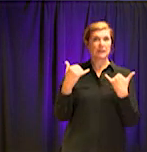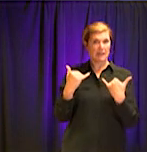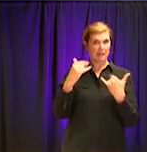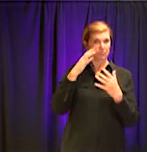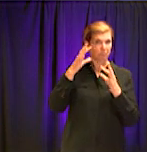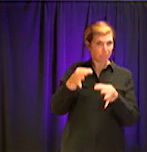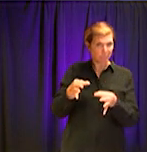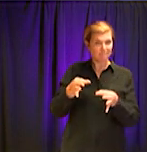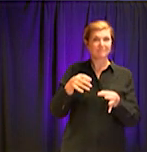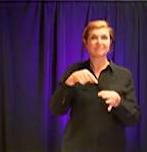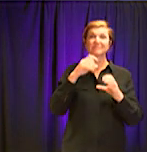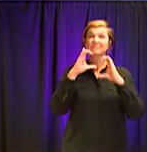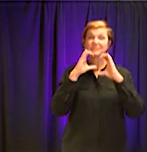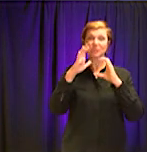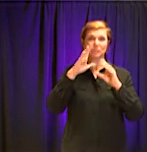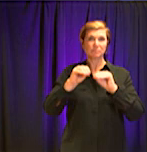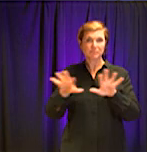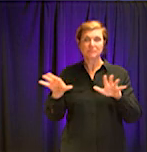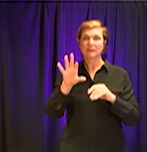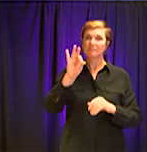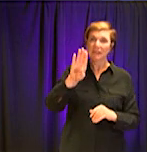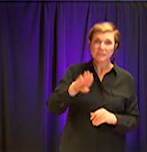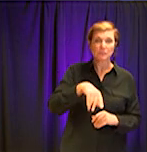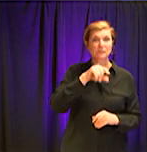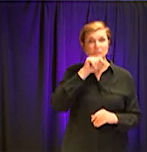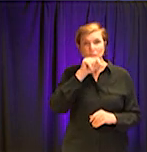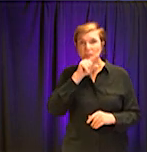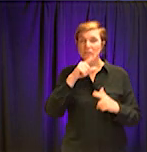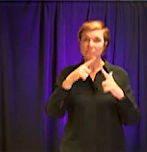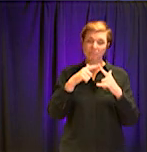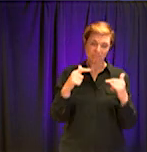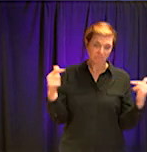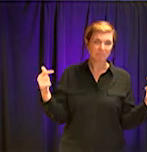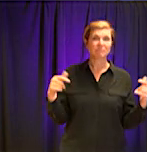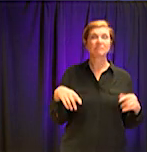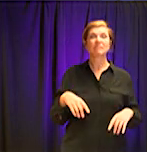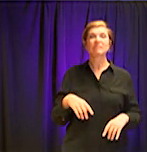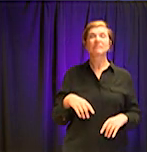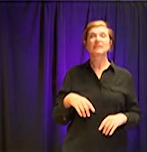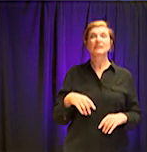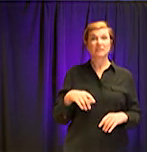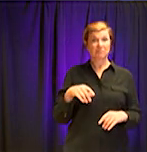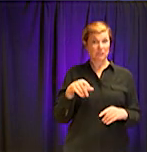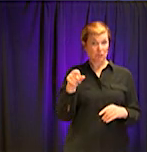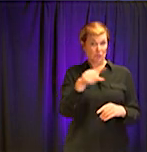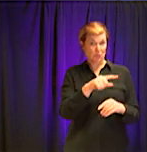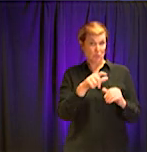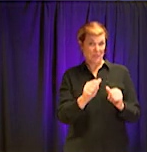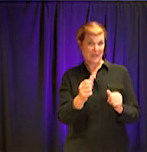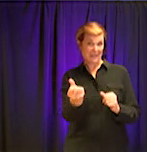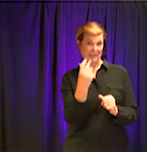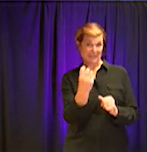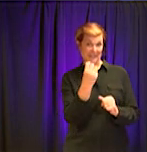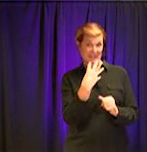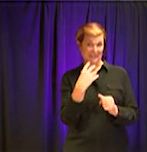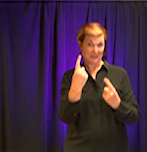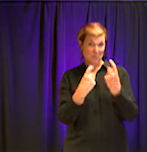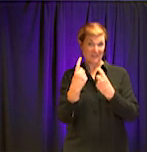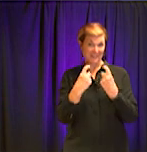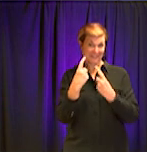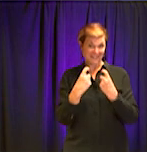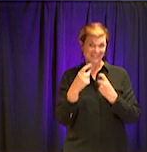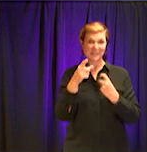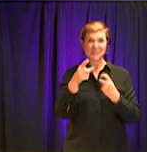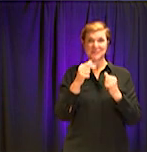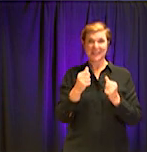Facebook to enable you to hear from the experts in our community and to ask them questions yourselves so that you can be better prepared